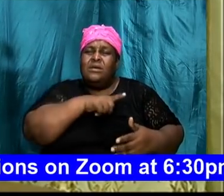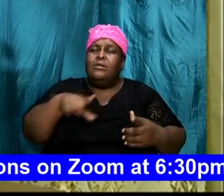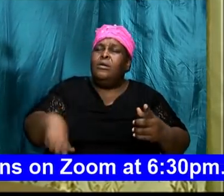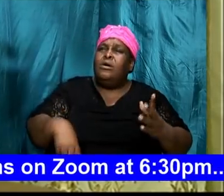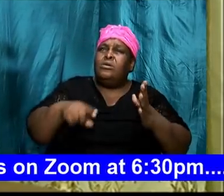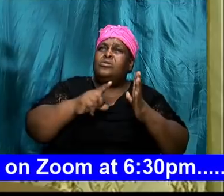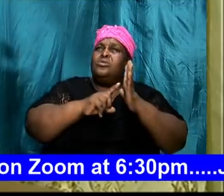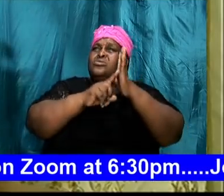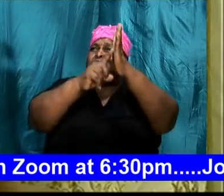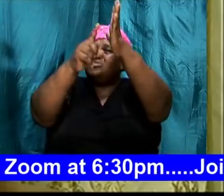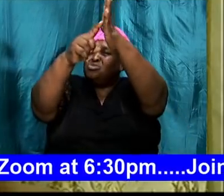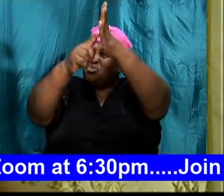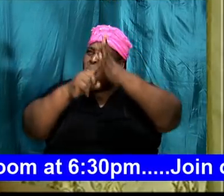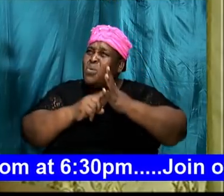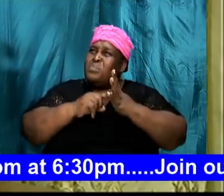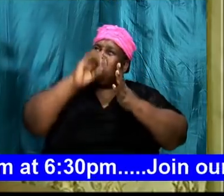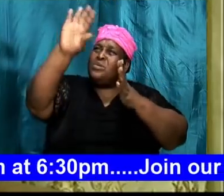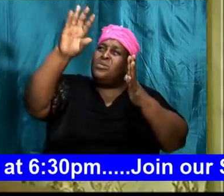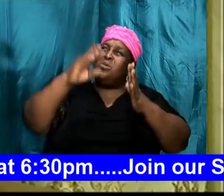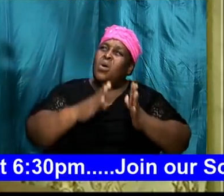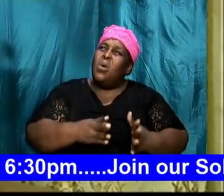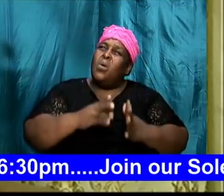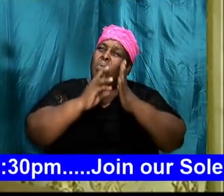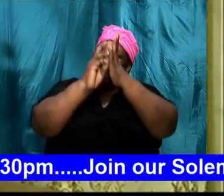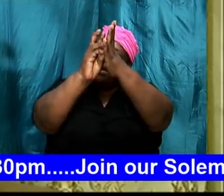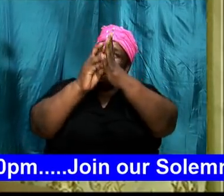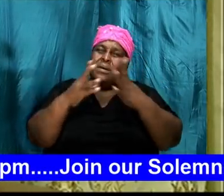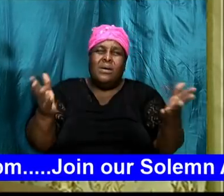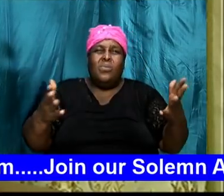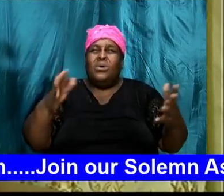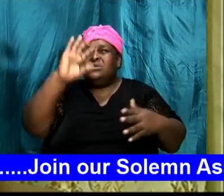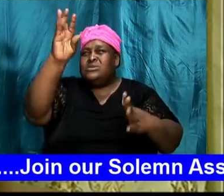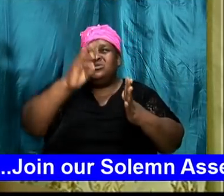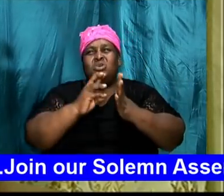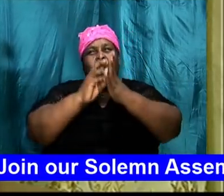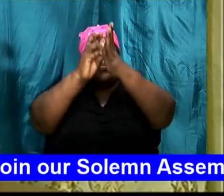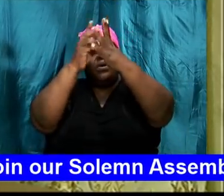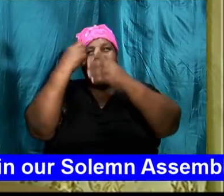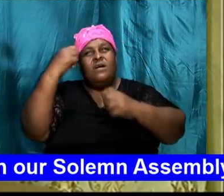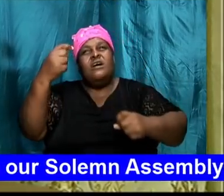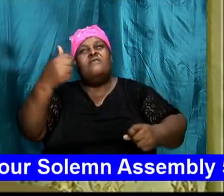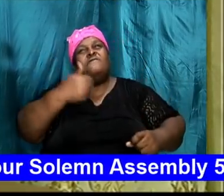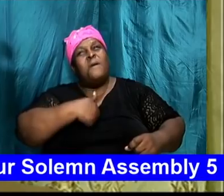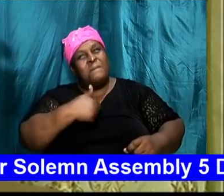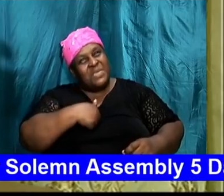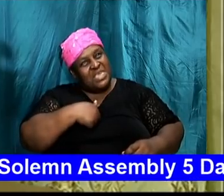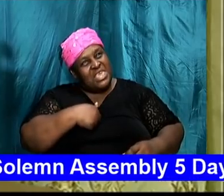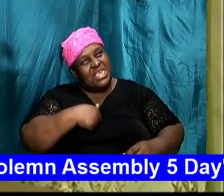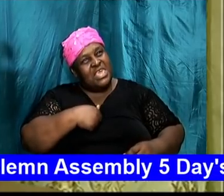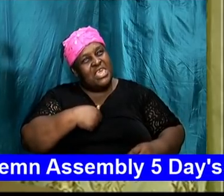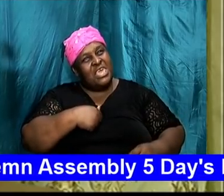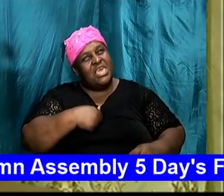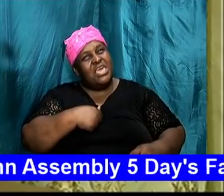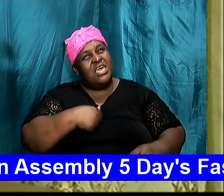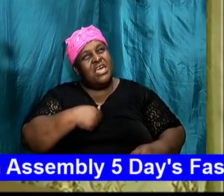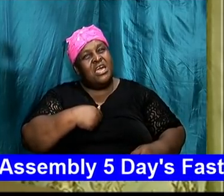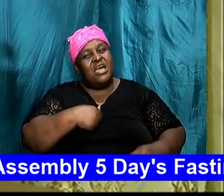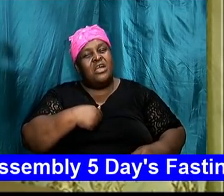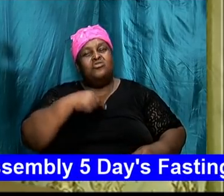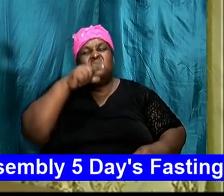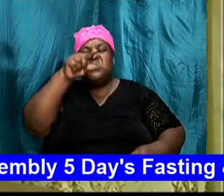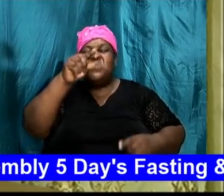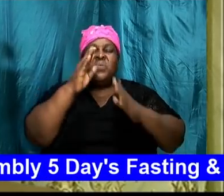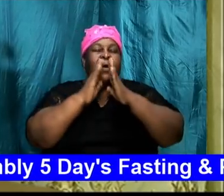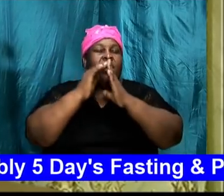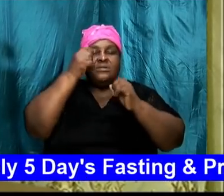What is your will for me? This is what I desire. But you ask God what is your will and you come